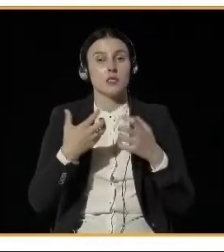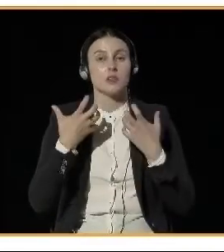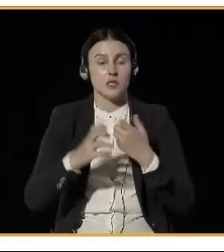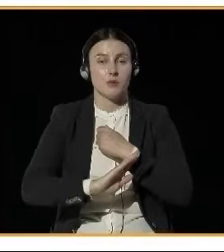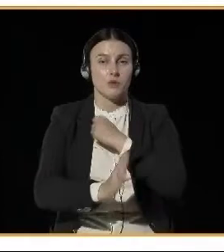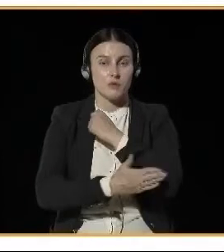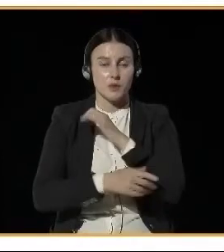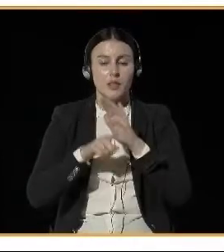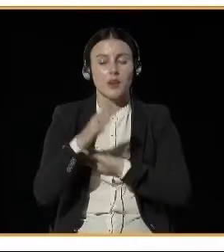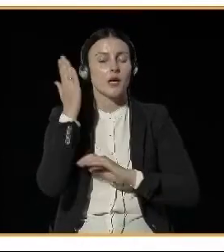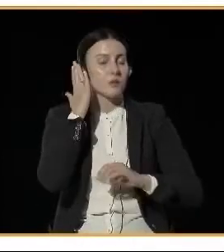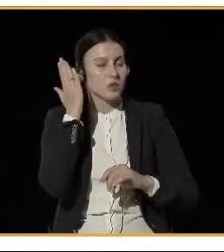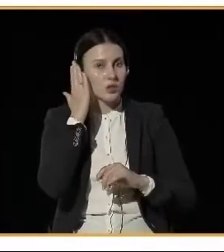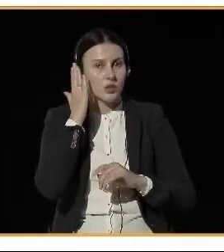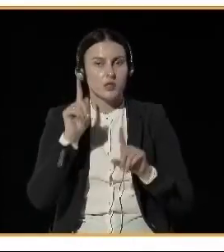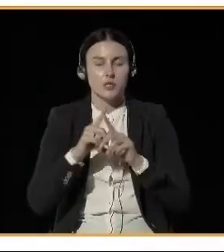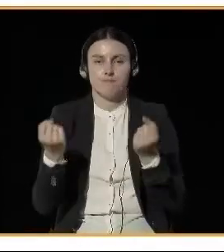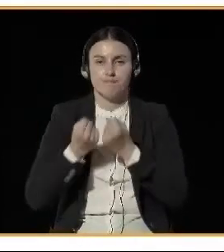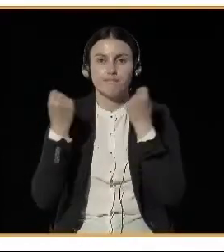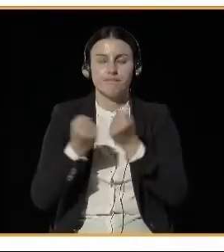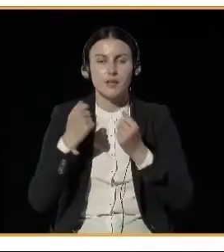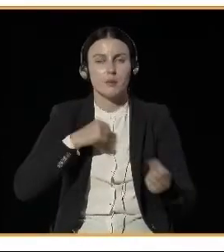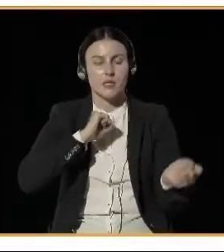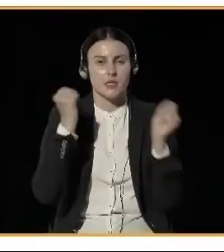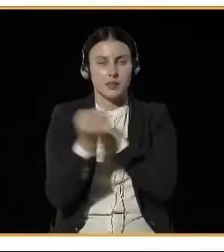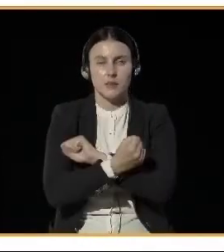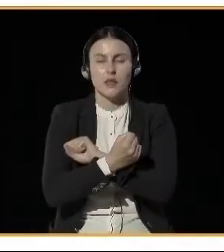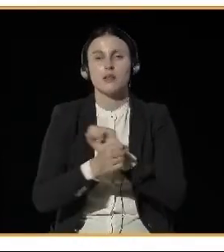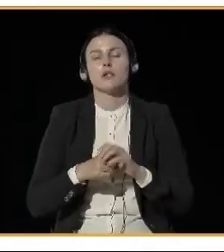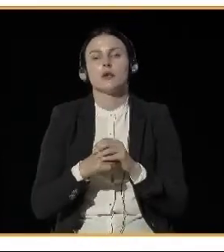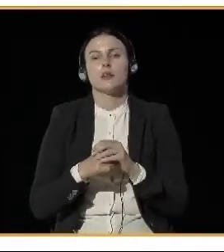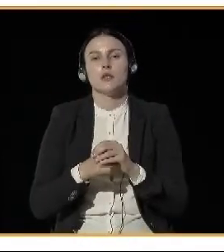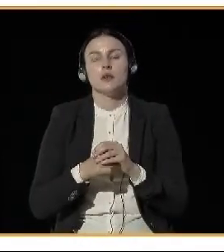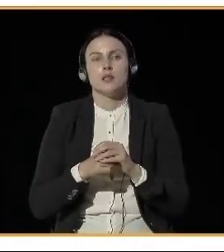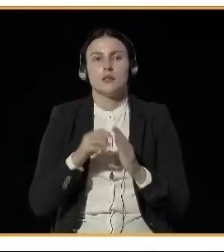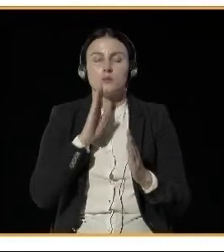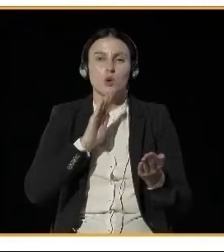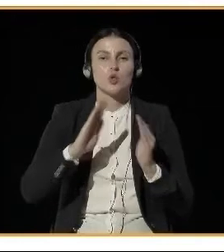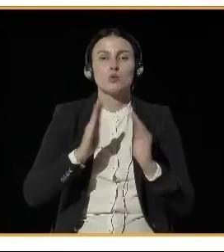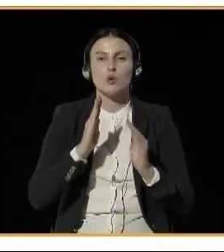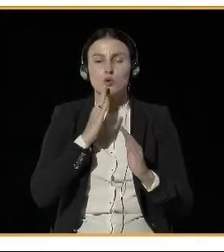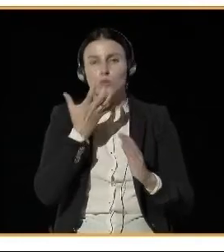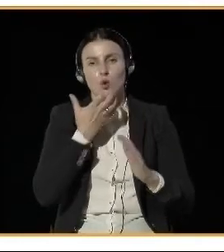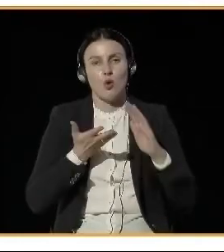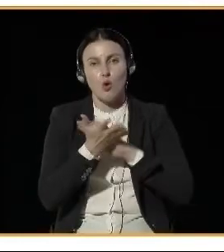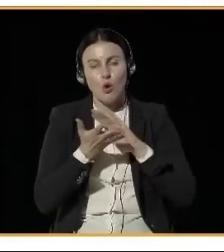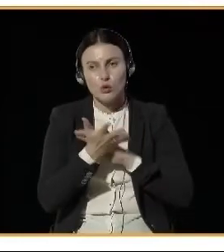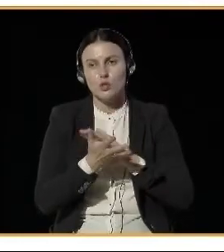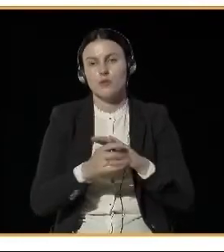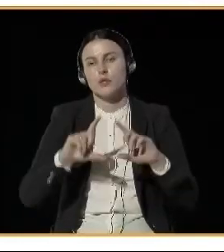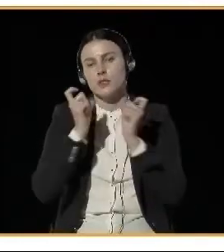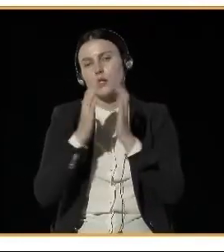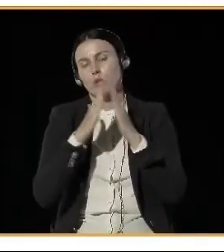their solid fuel burning stoves. We will talk about it more later.